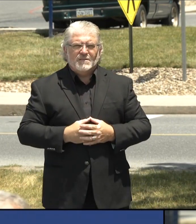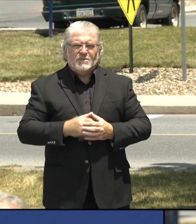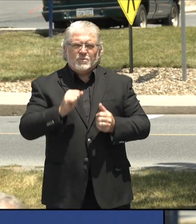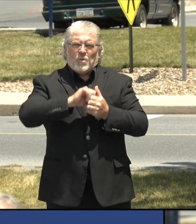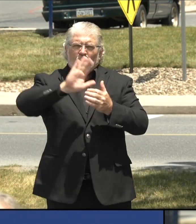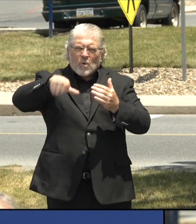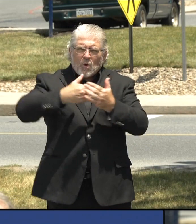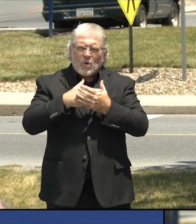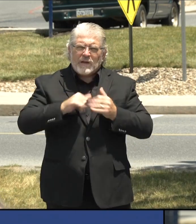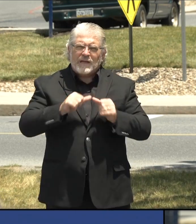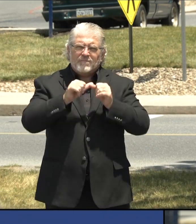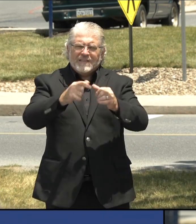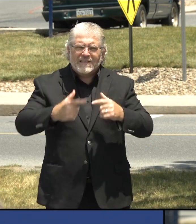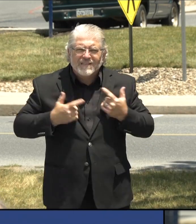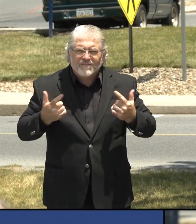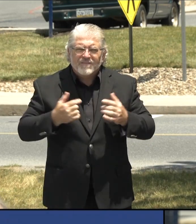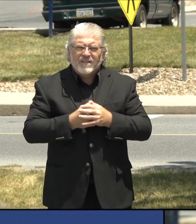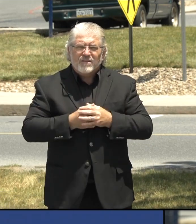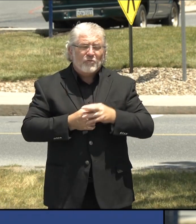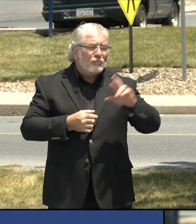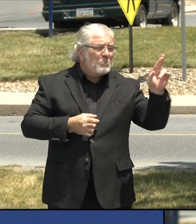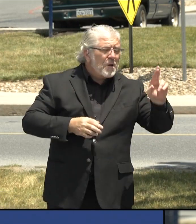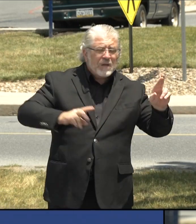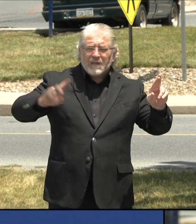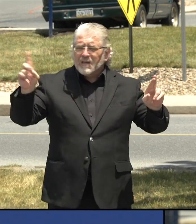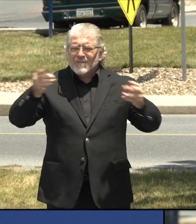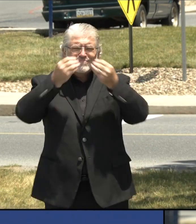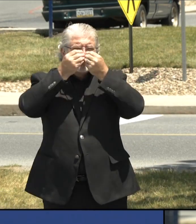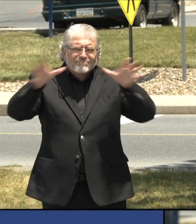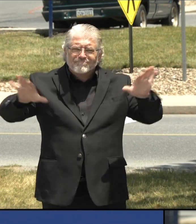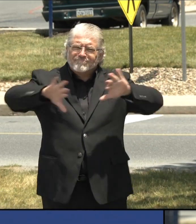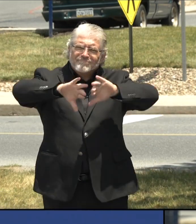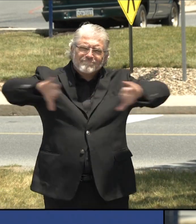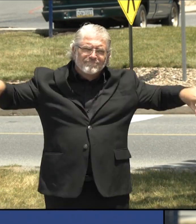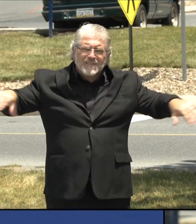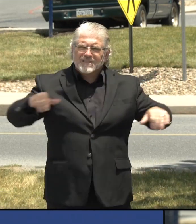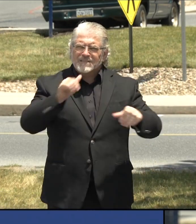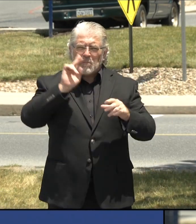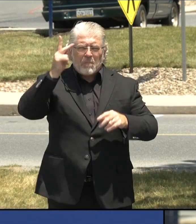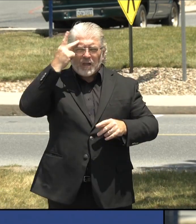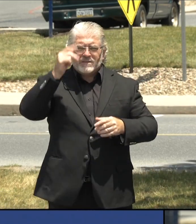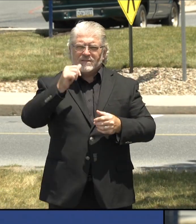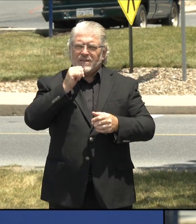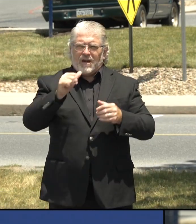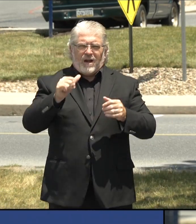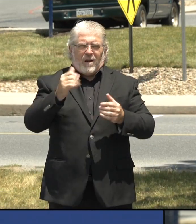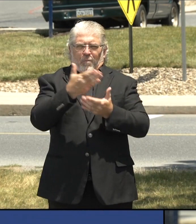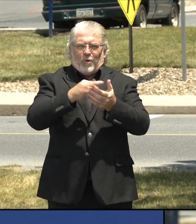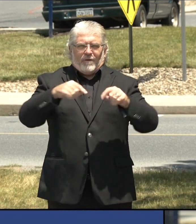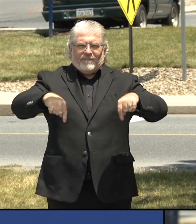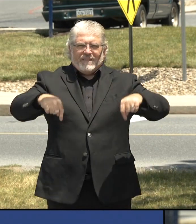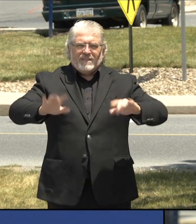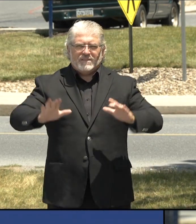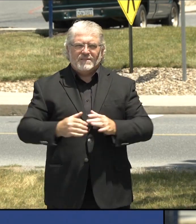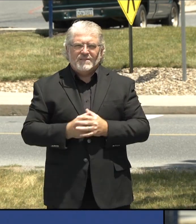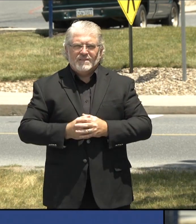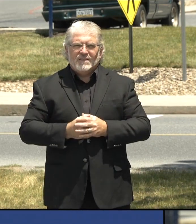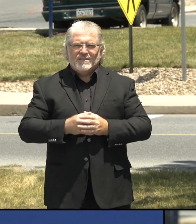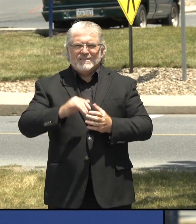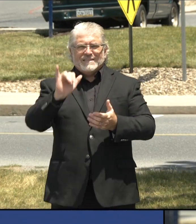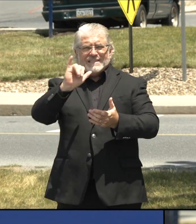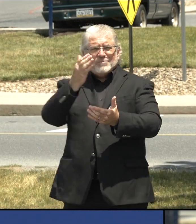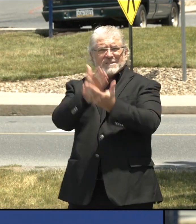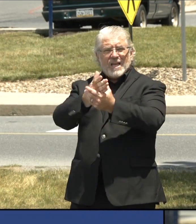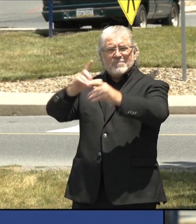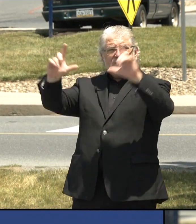not a Republican, Democratic. It's not a liberal conservative thing. It's just something that we do just like we stop at a stop sign. It's not a Republican or a